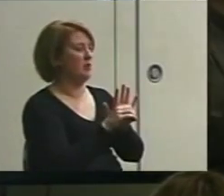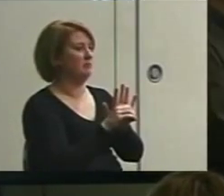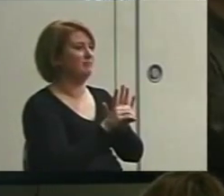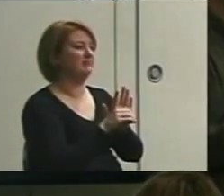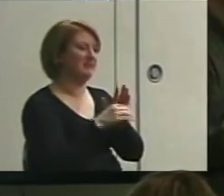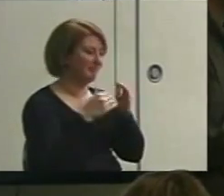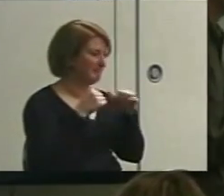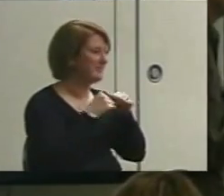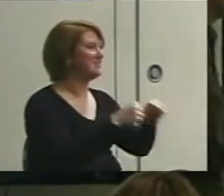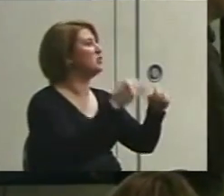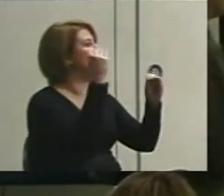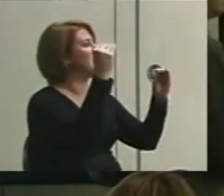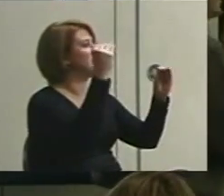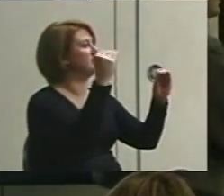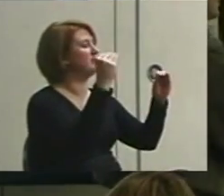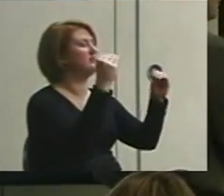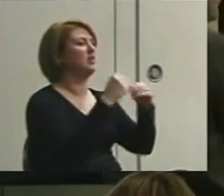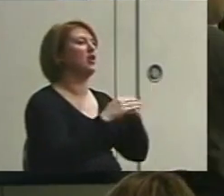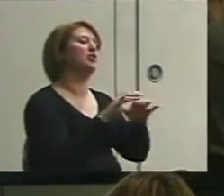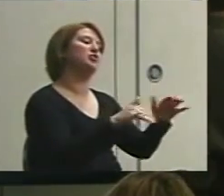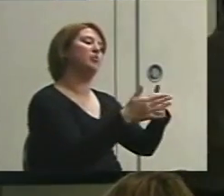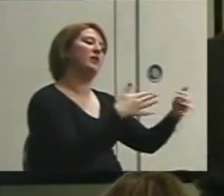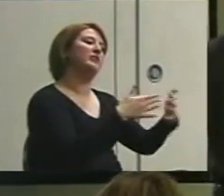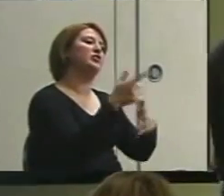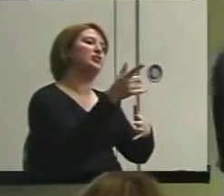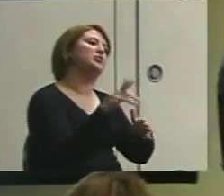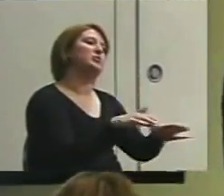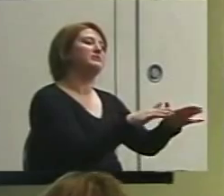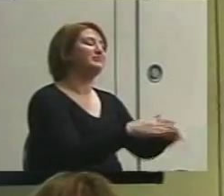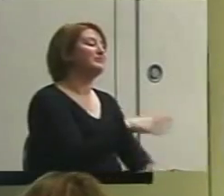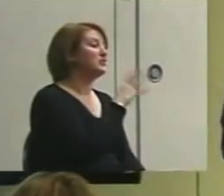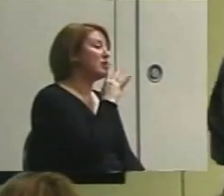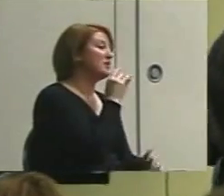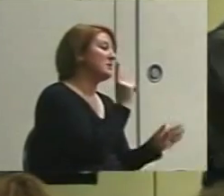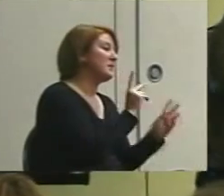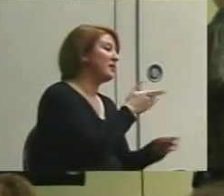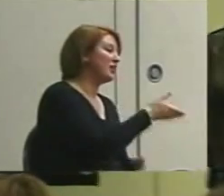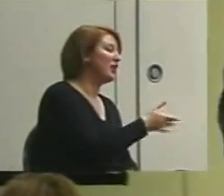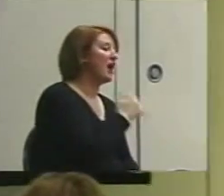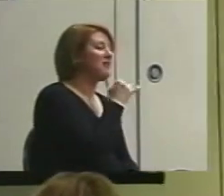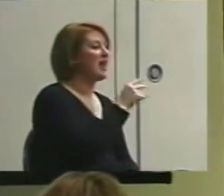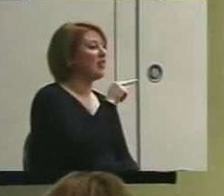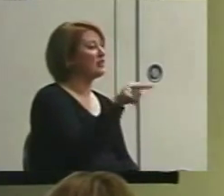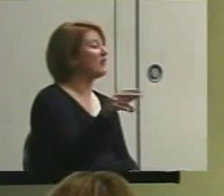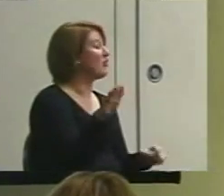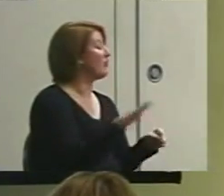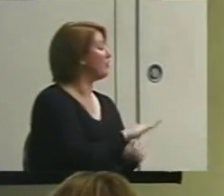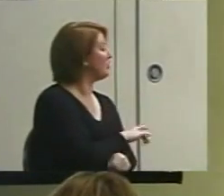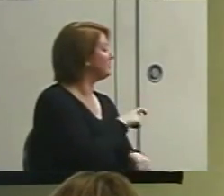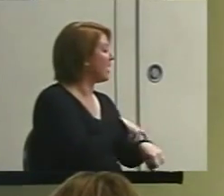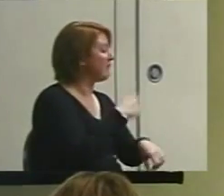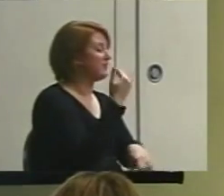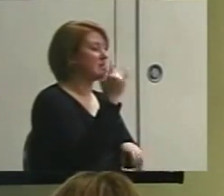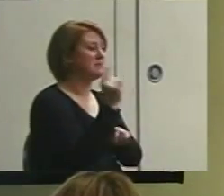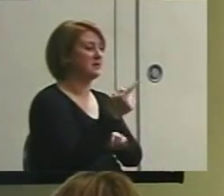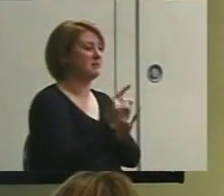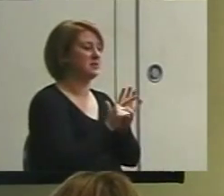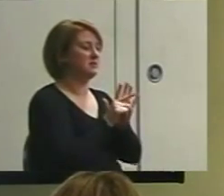back about your teaching. Do what you're doing. Talk to these people over here. I haven't looked over there for the entire 15 minutes.